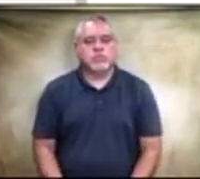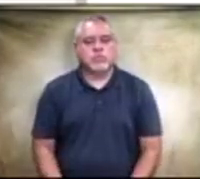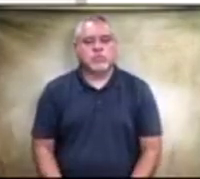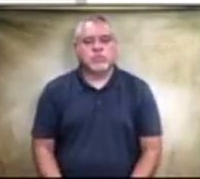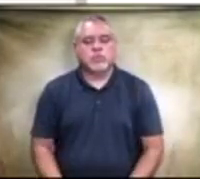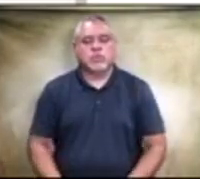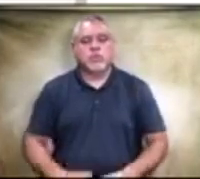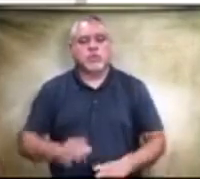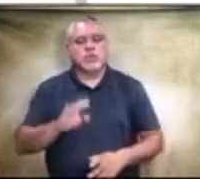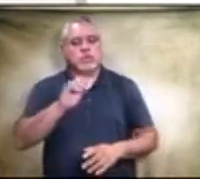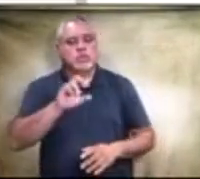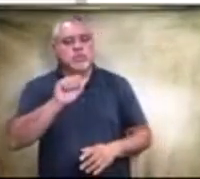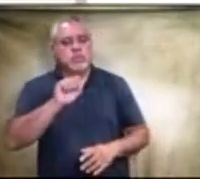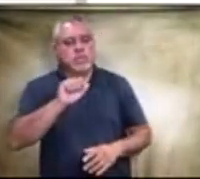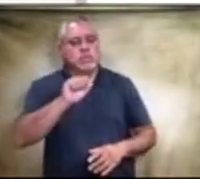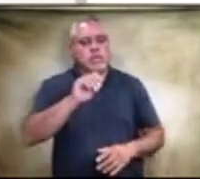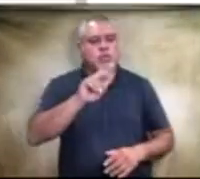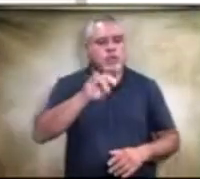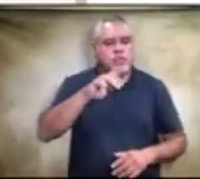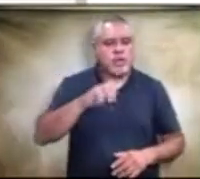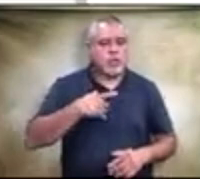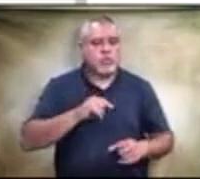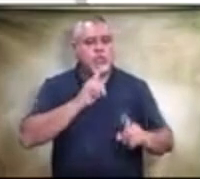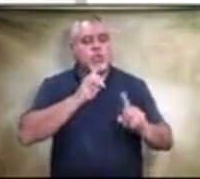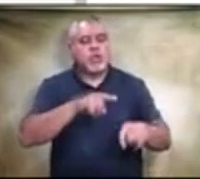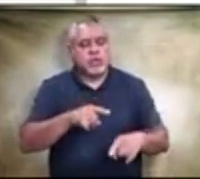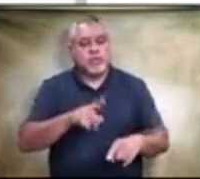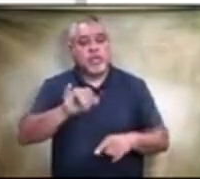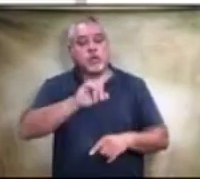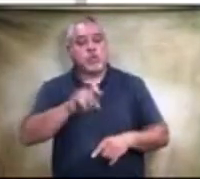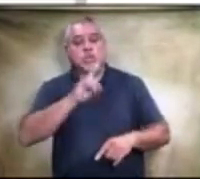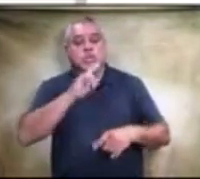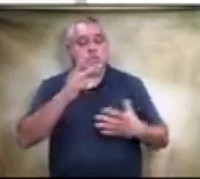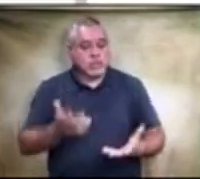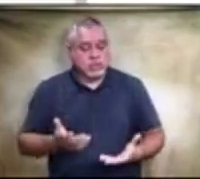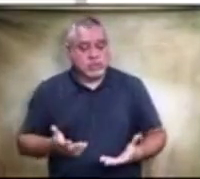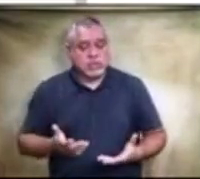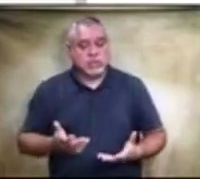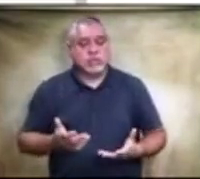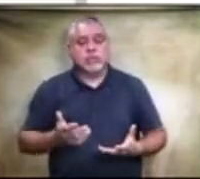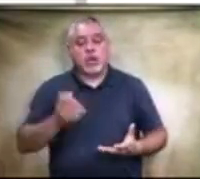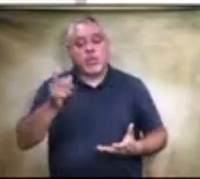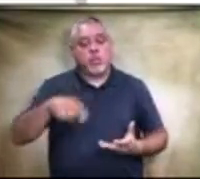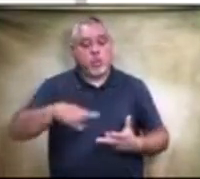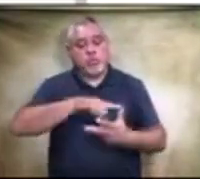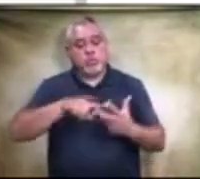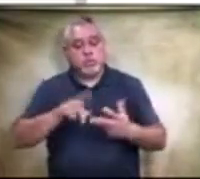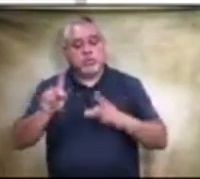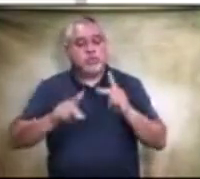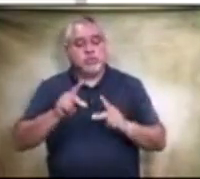And, uh, Mr. Samaripa, I'll, I'll take a stab at that. Um, the, the question is, are those individuals that, um,